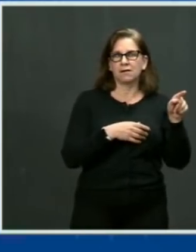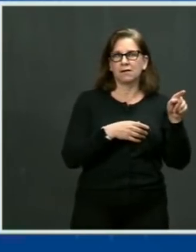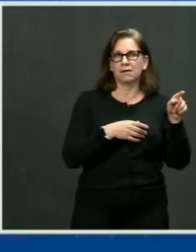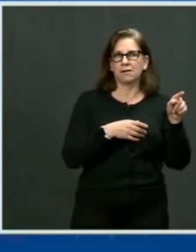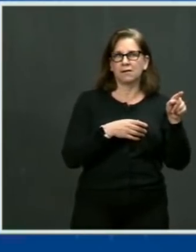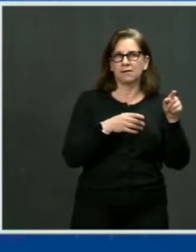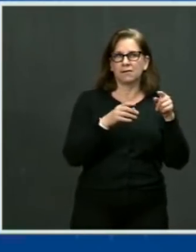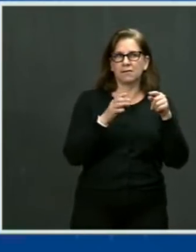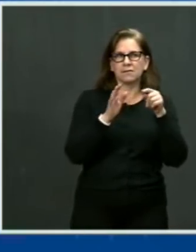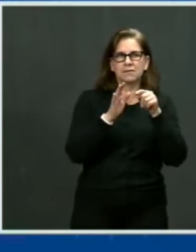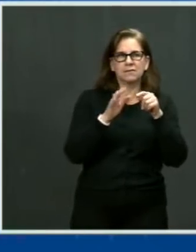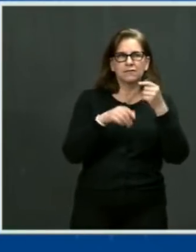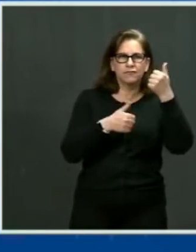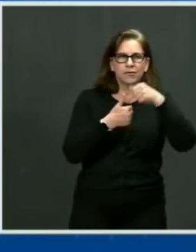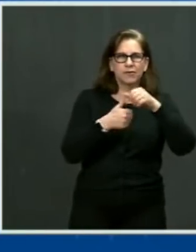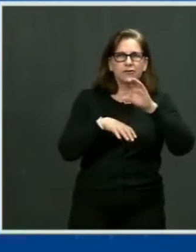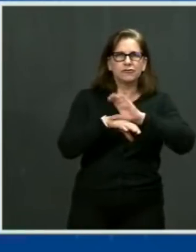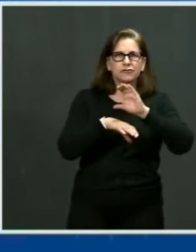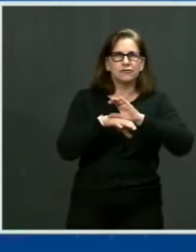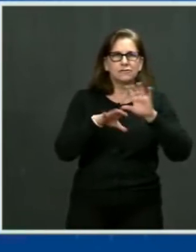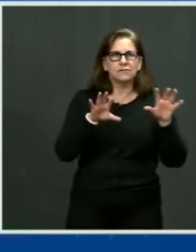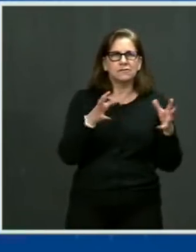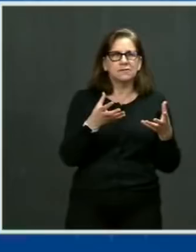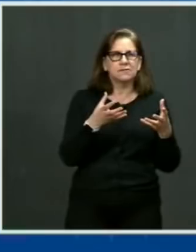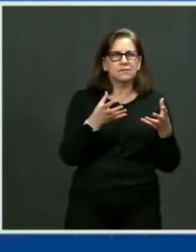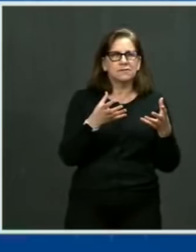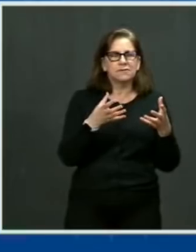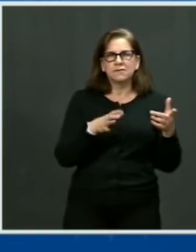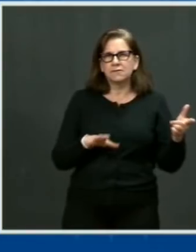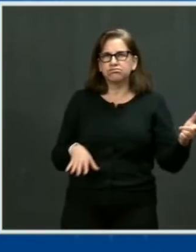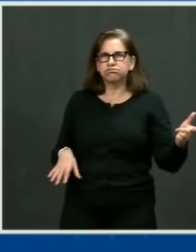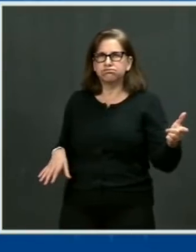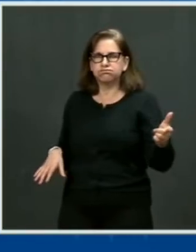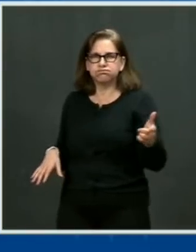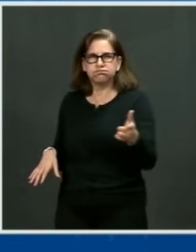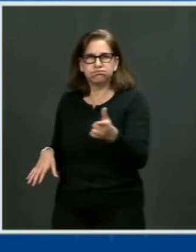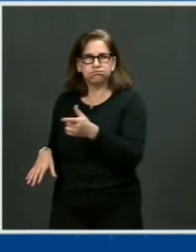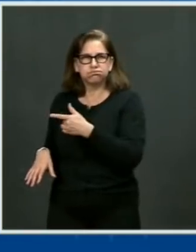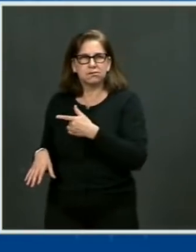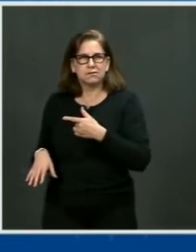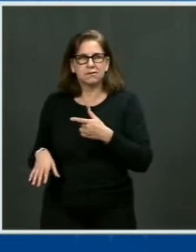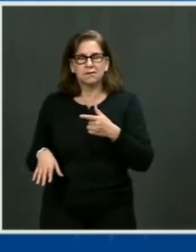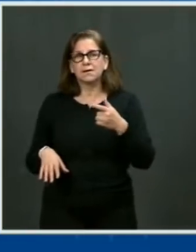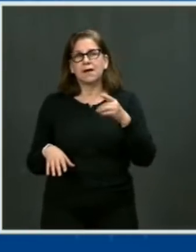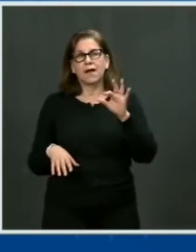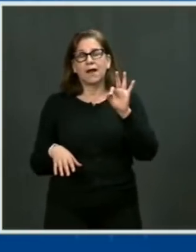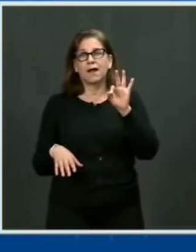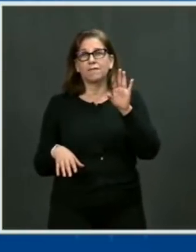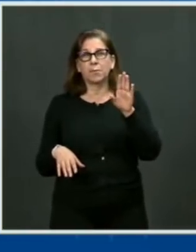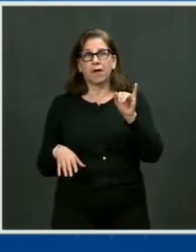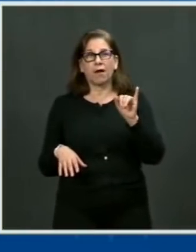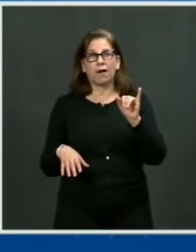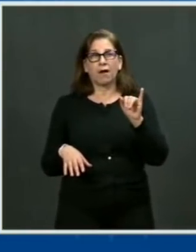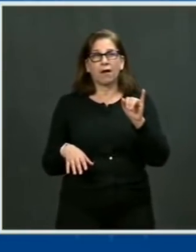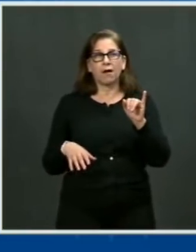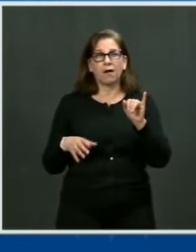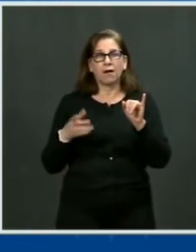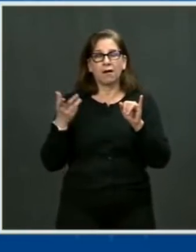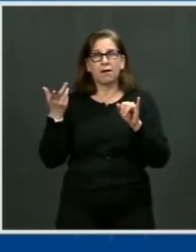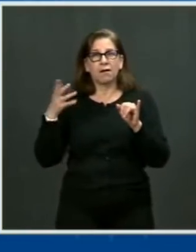service if the FBI hasn't come, didn't complete the background check